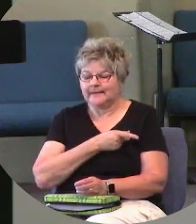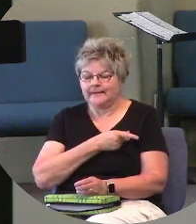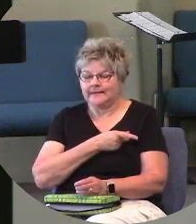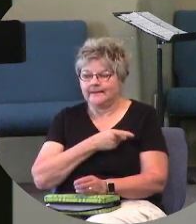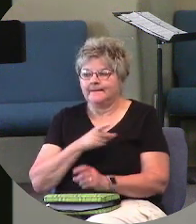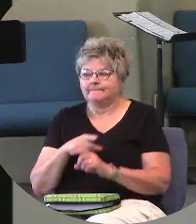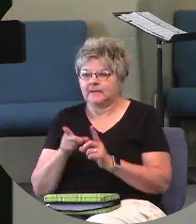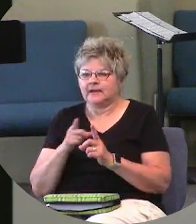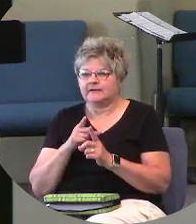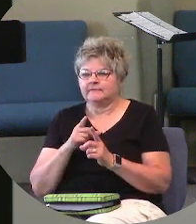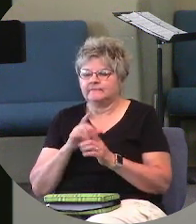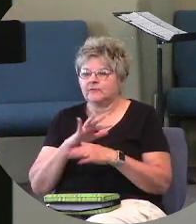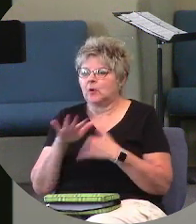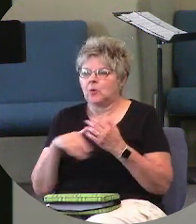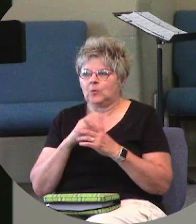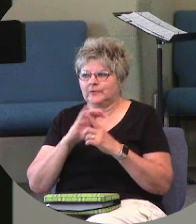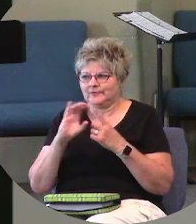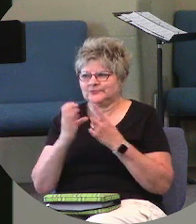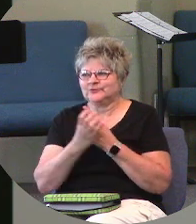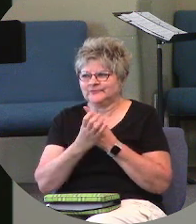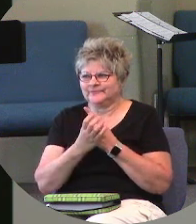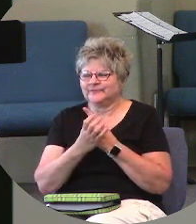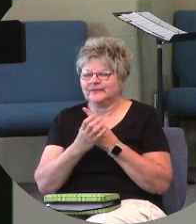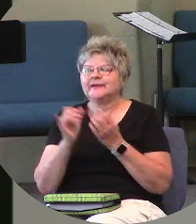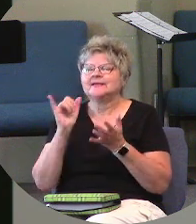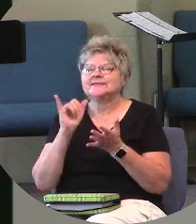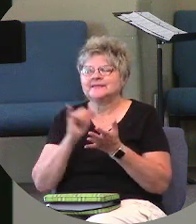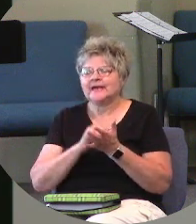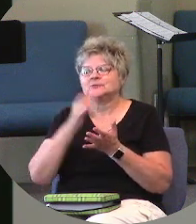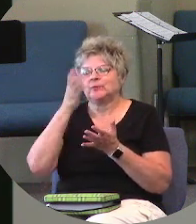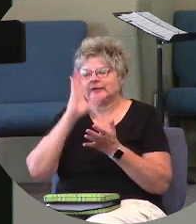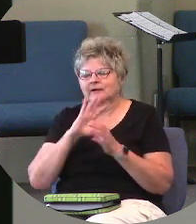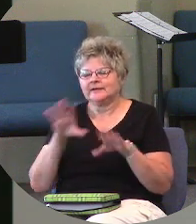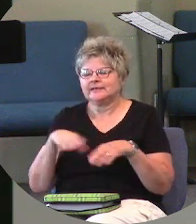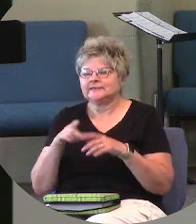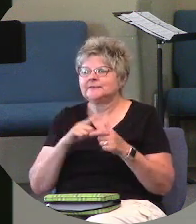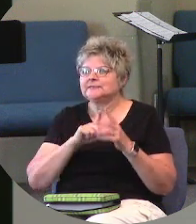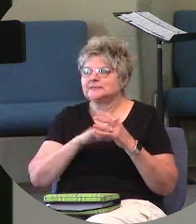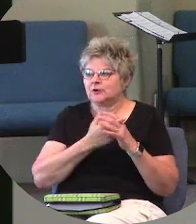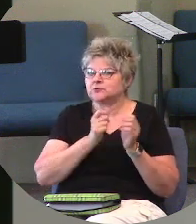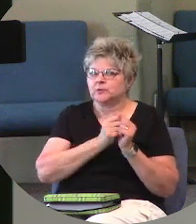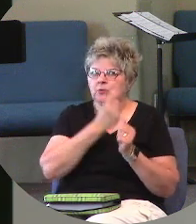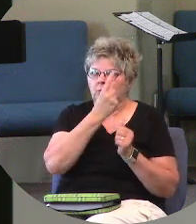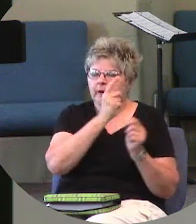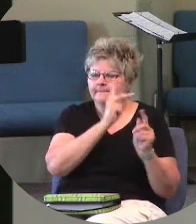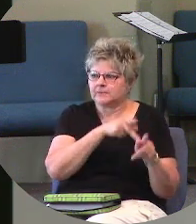but for a whole culture. Because that's what God does. He starts with one person.